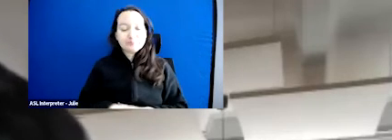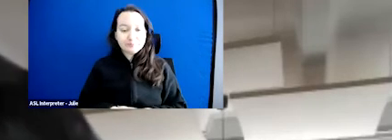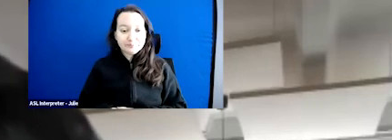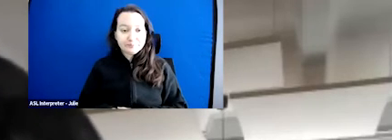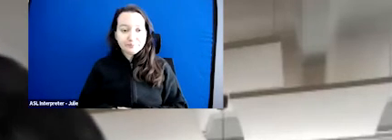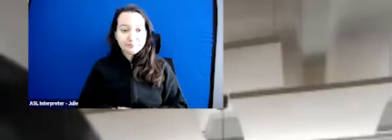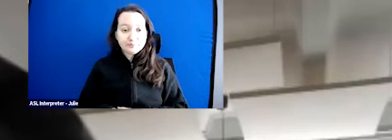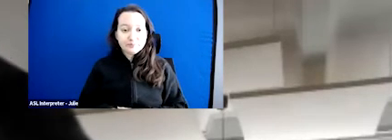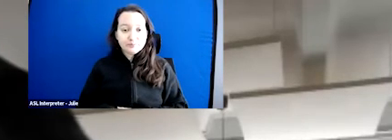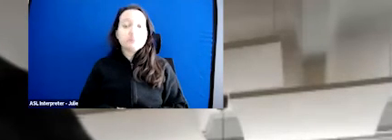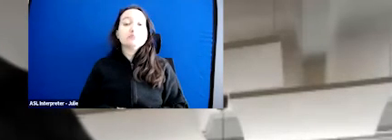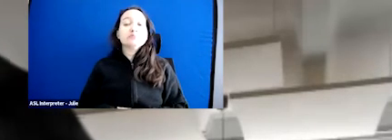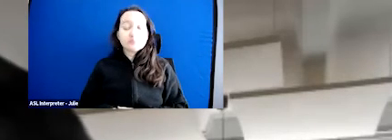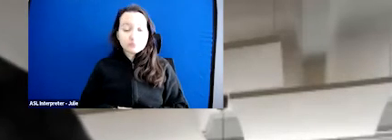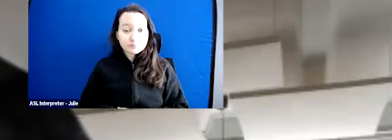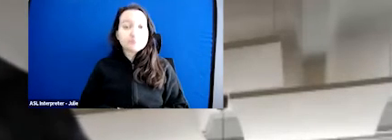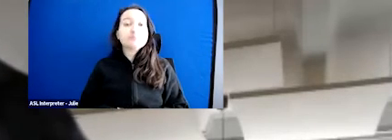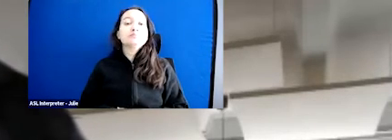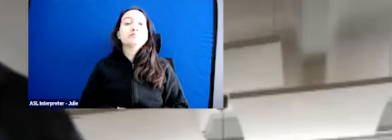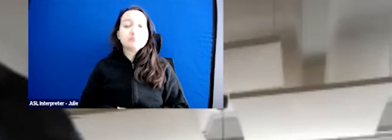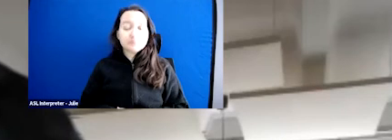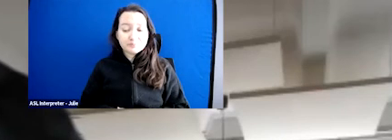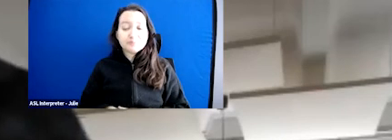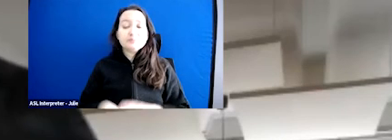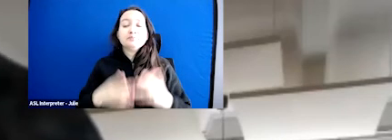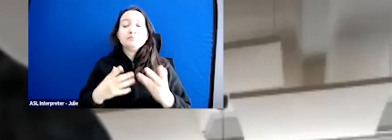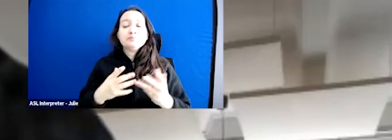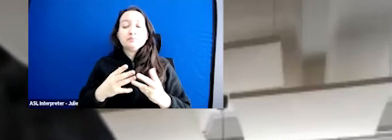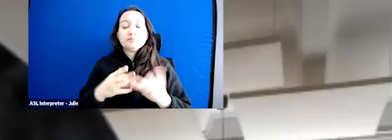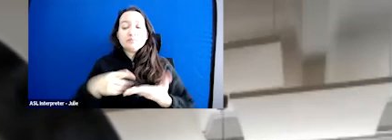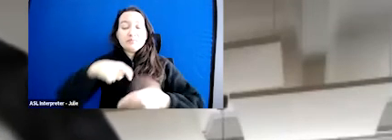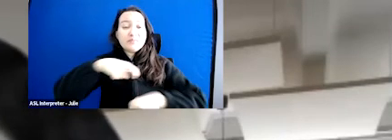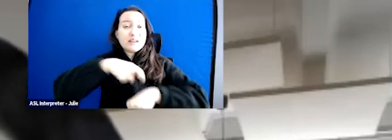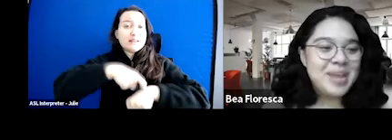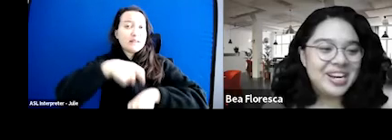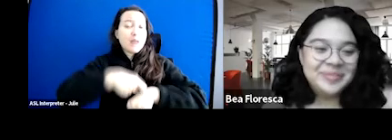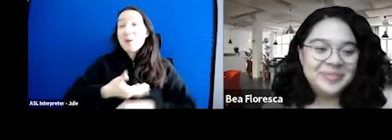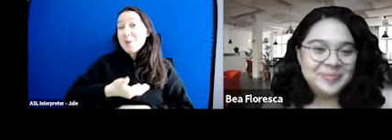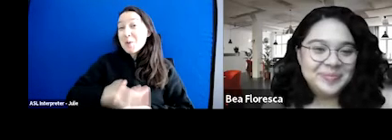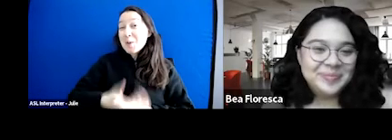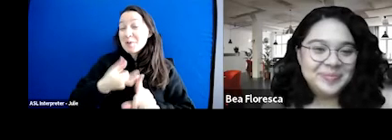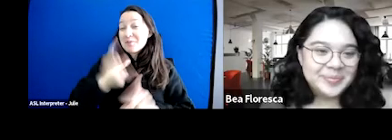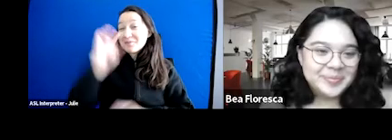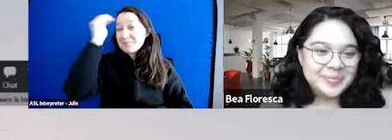But with that said, we do have some time before our welcome from the mayor.